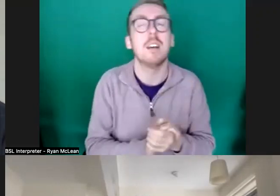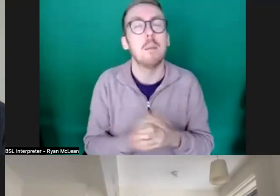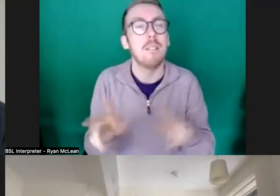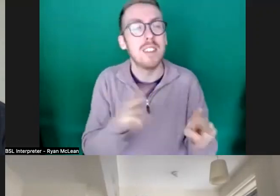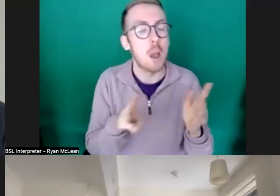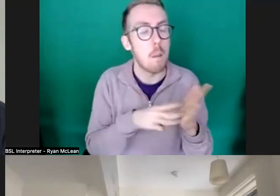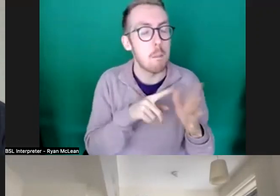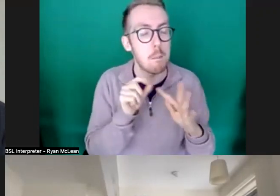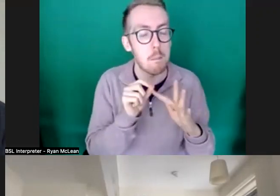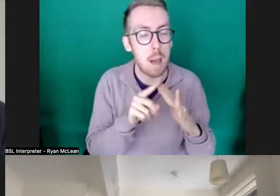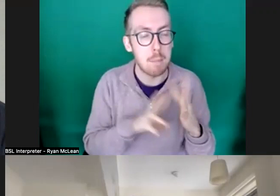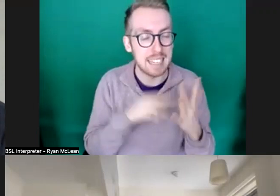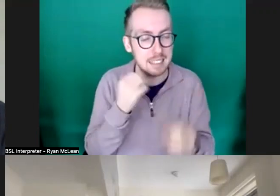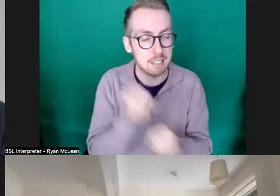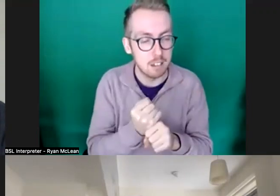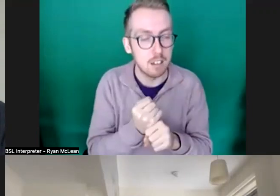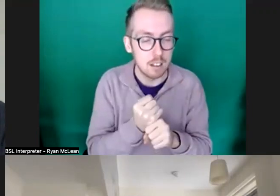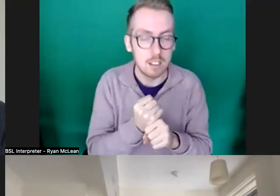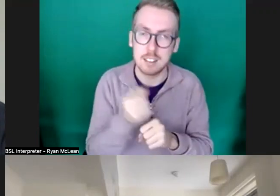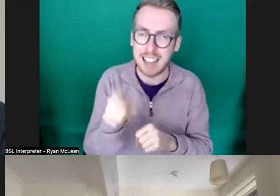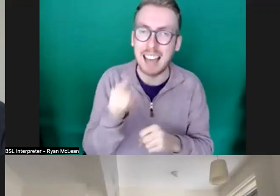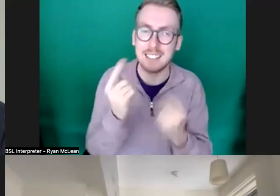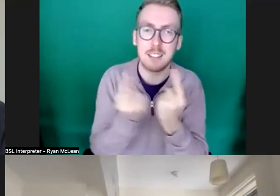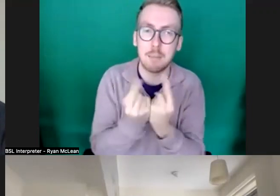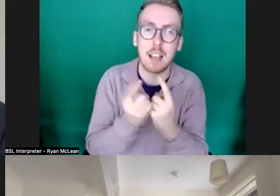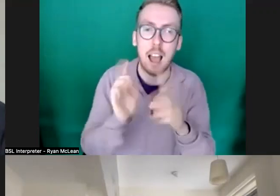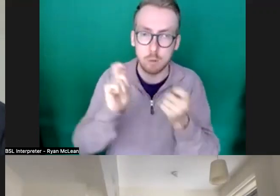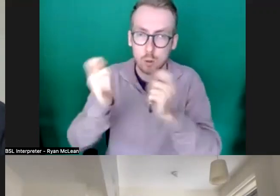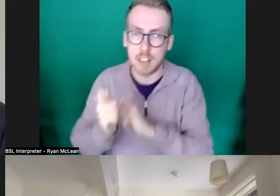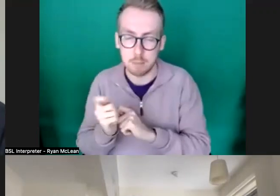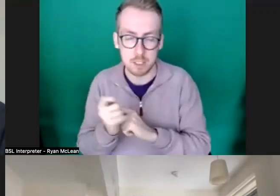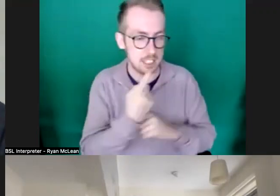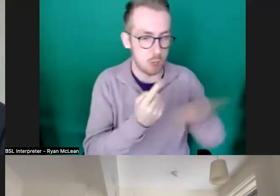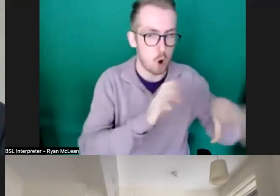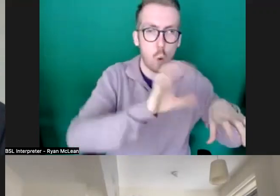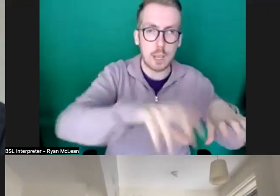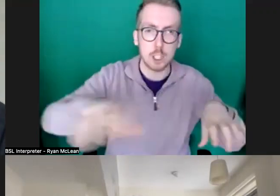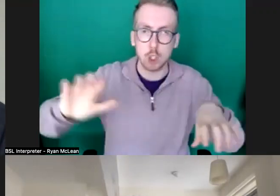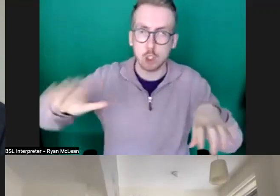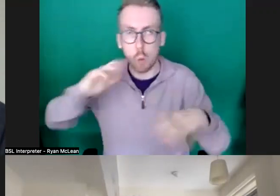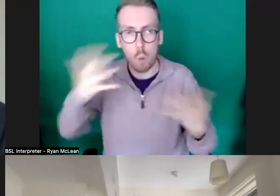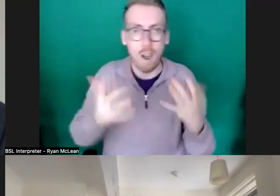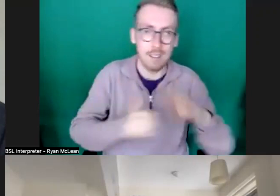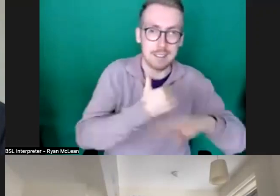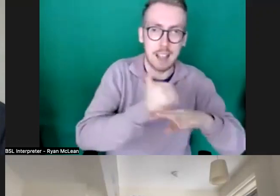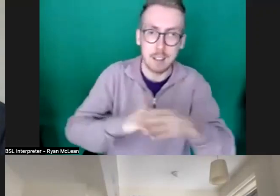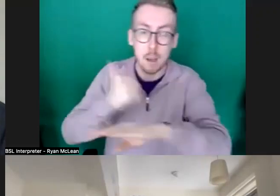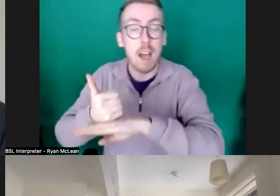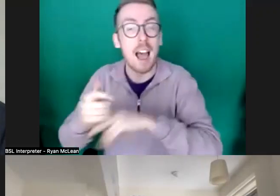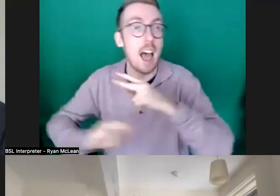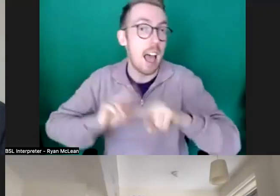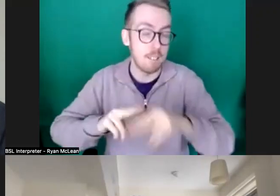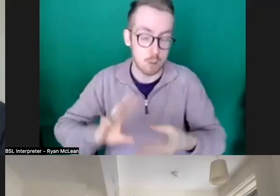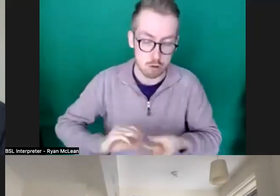that and that's something that you would adapt to each kind of location where you're presenting it and so if you're putting together a